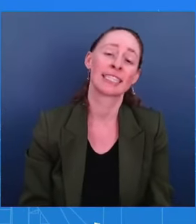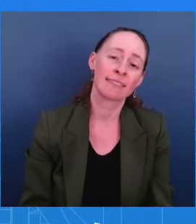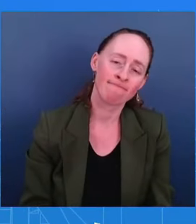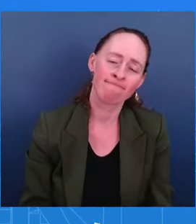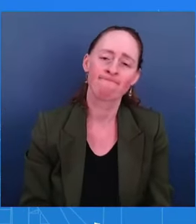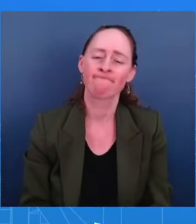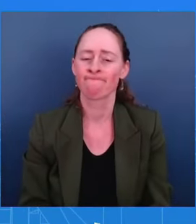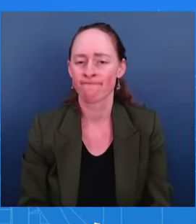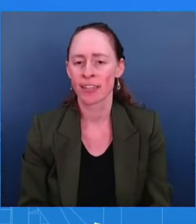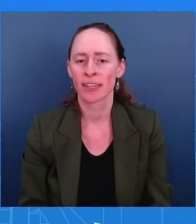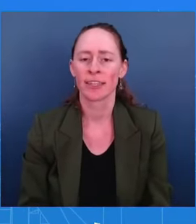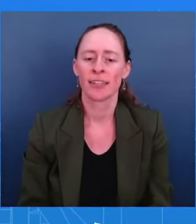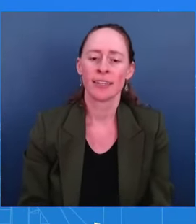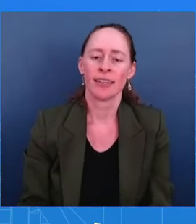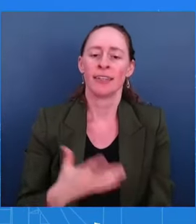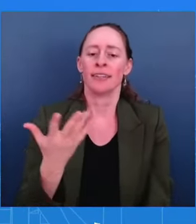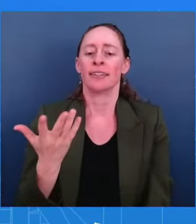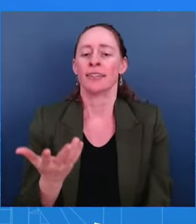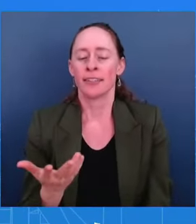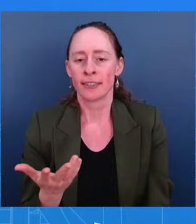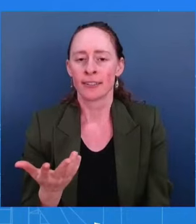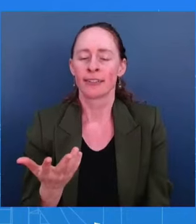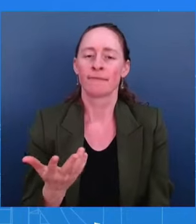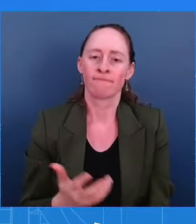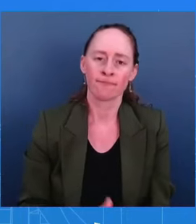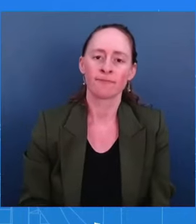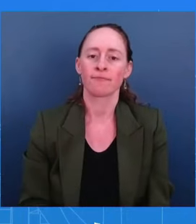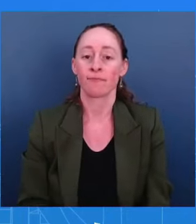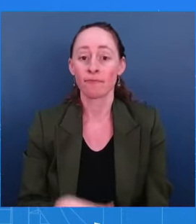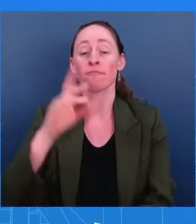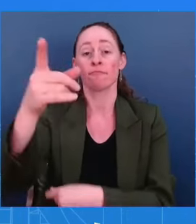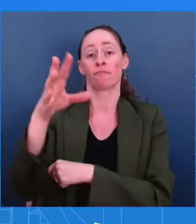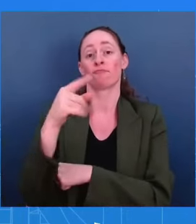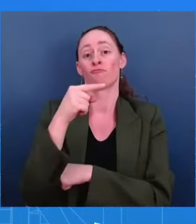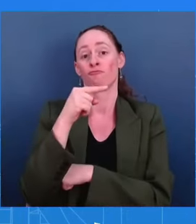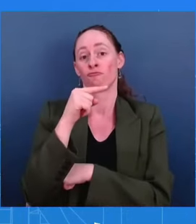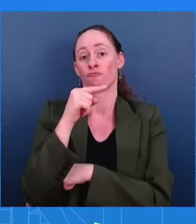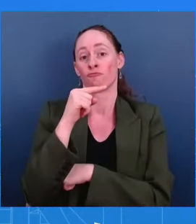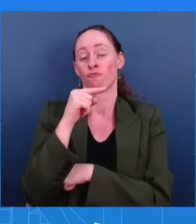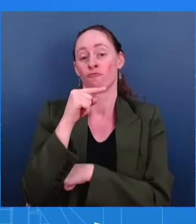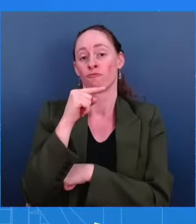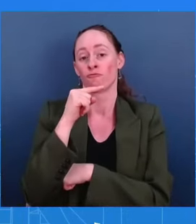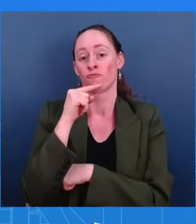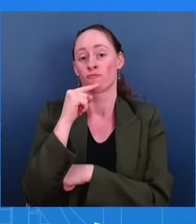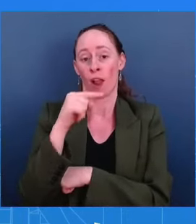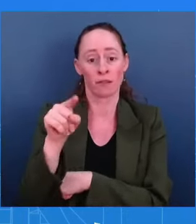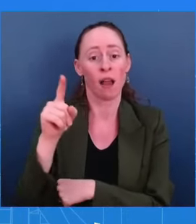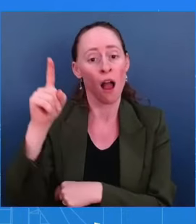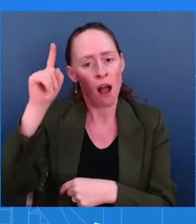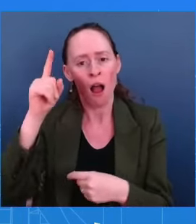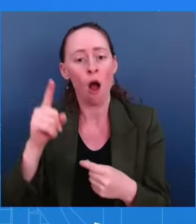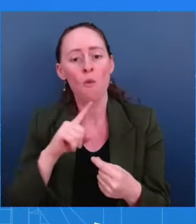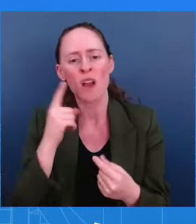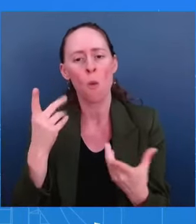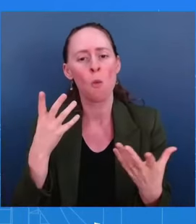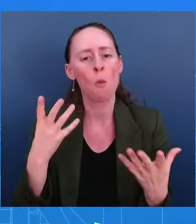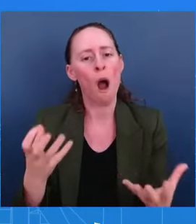what we talked about in Russia, they are certainly trying to sow discord, feed disinformation,